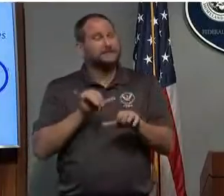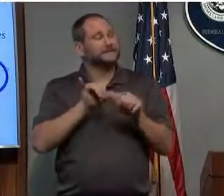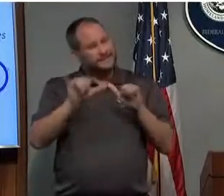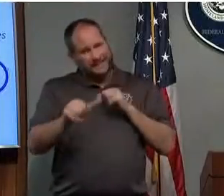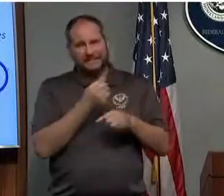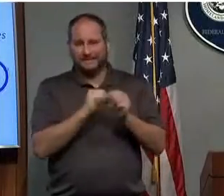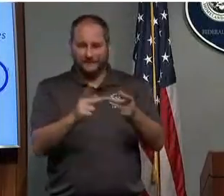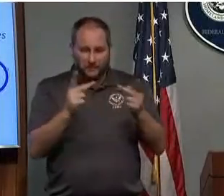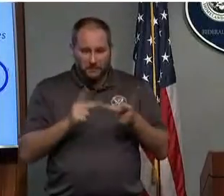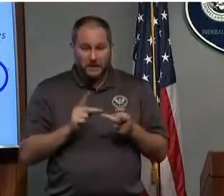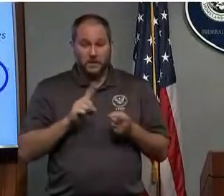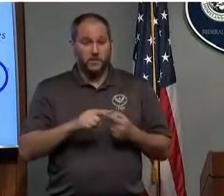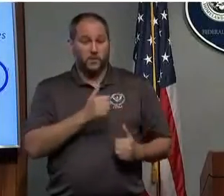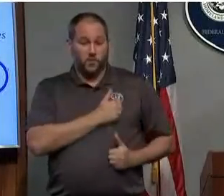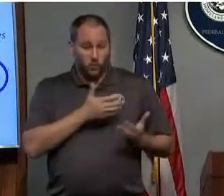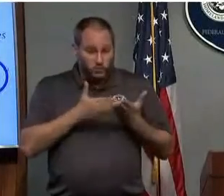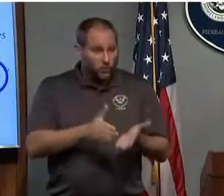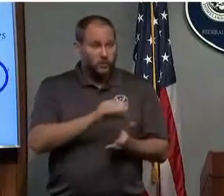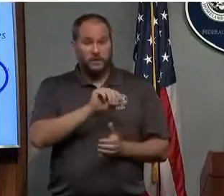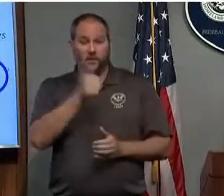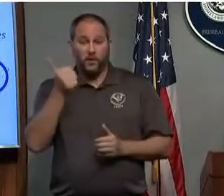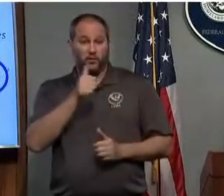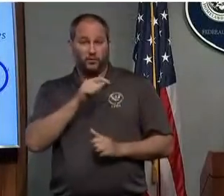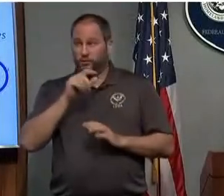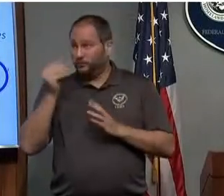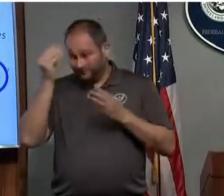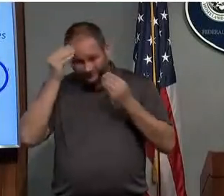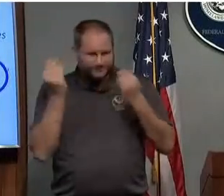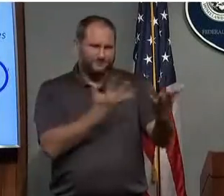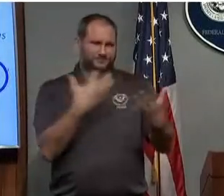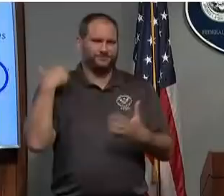and disperse additional resources. Thank you.